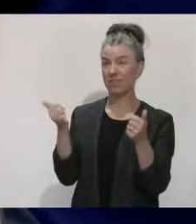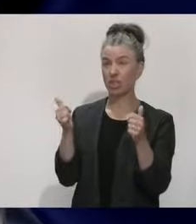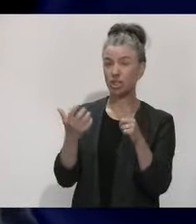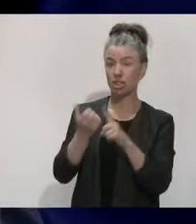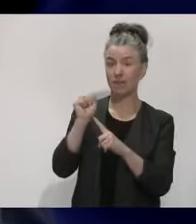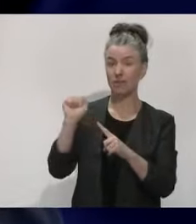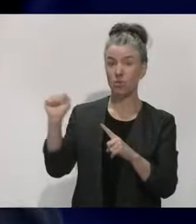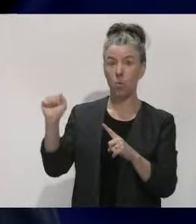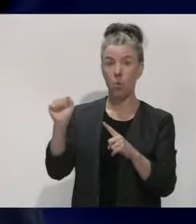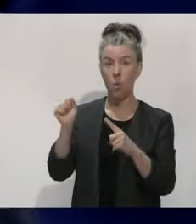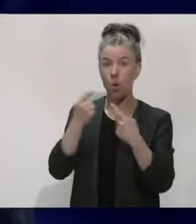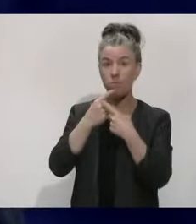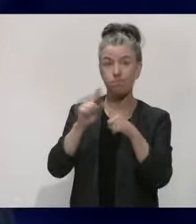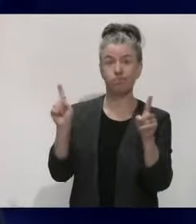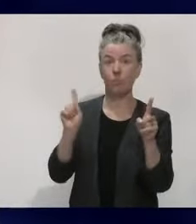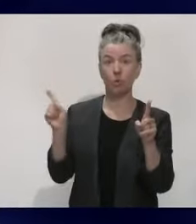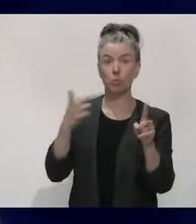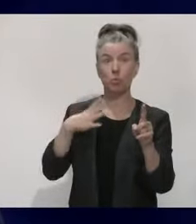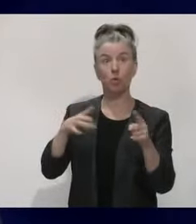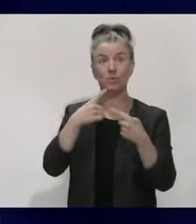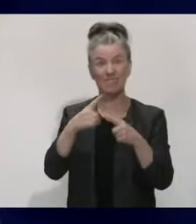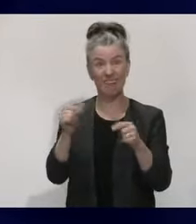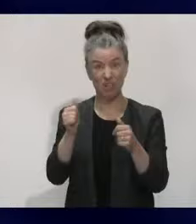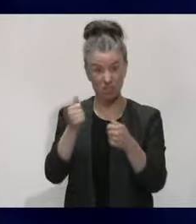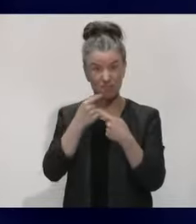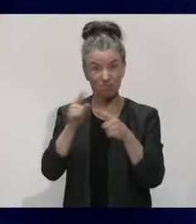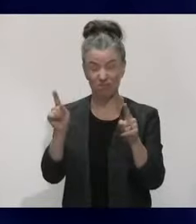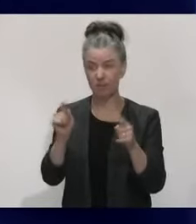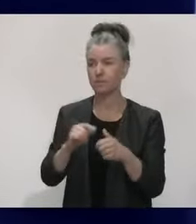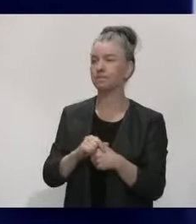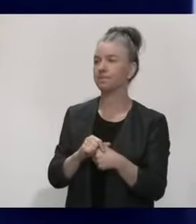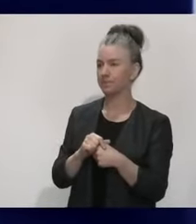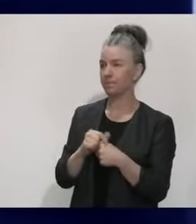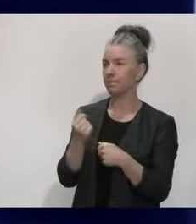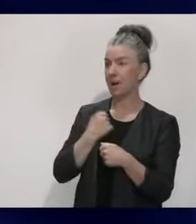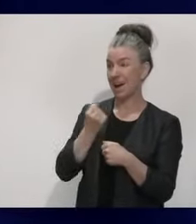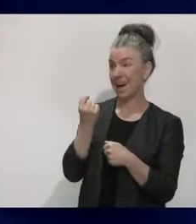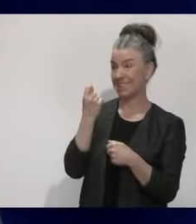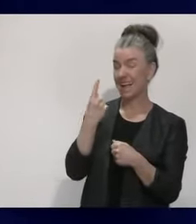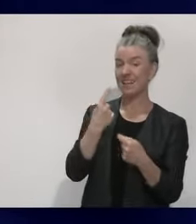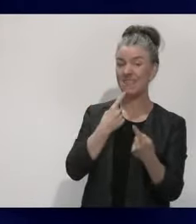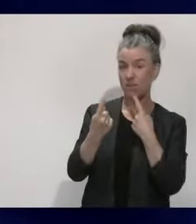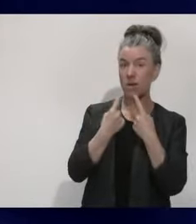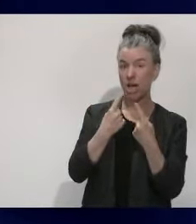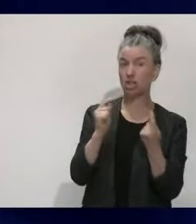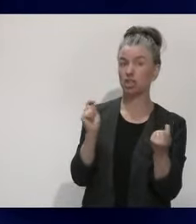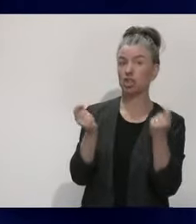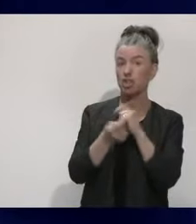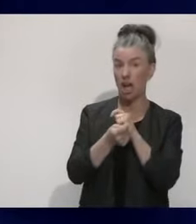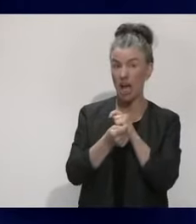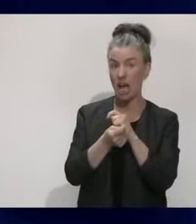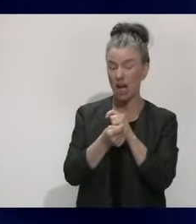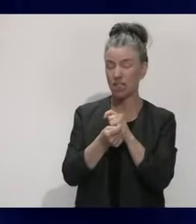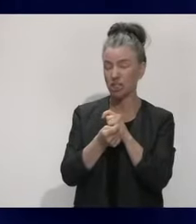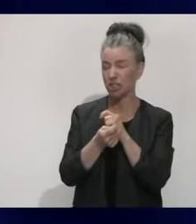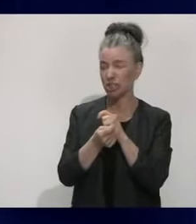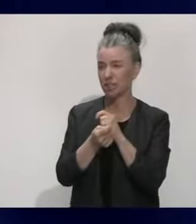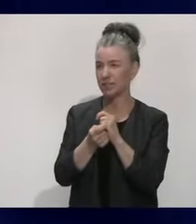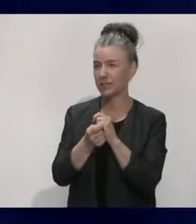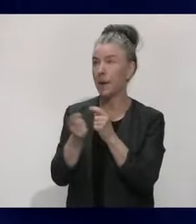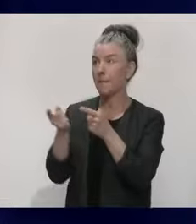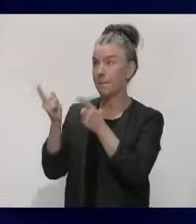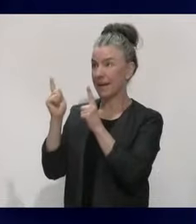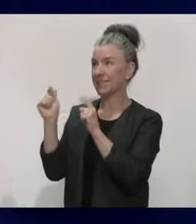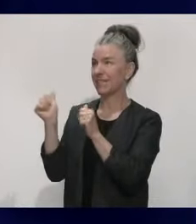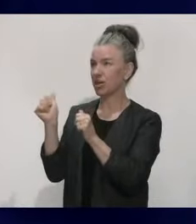Yes, well, I understand that the message was changed. And the message is the same, and the Minister's just reiterated that.